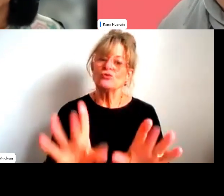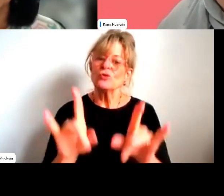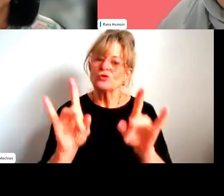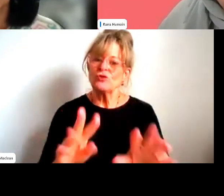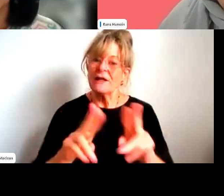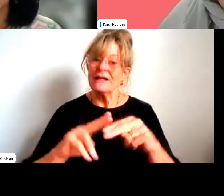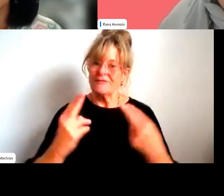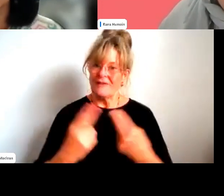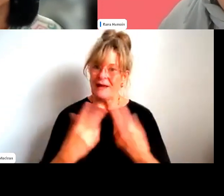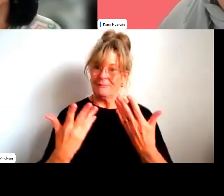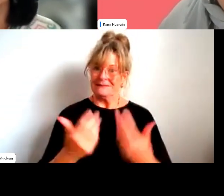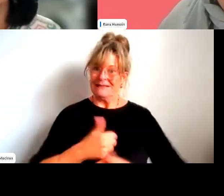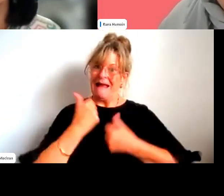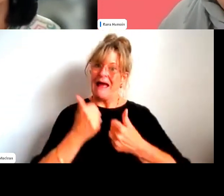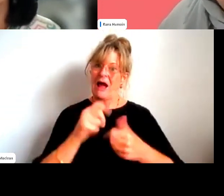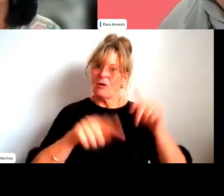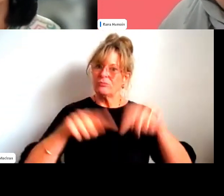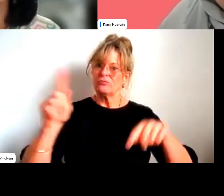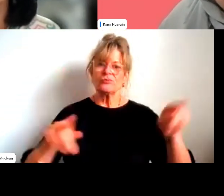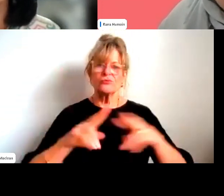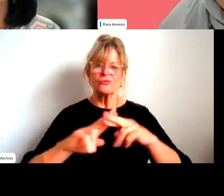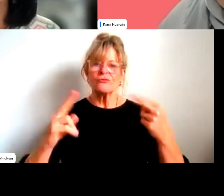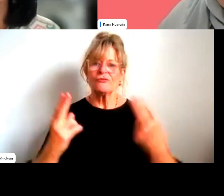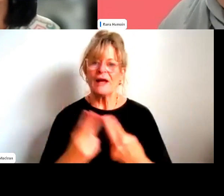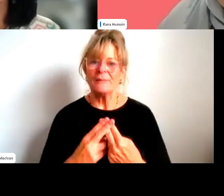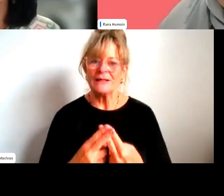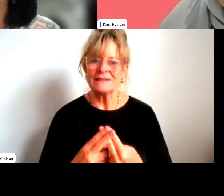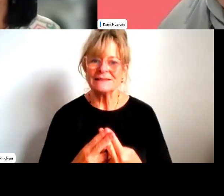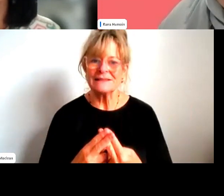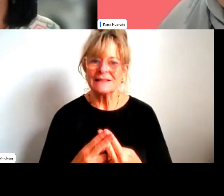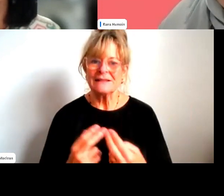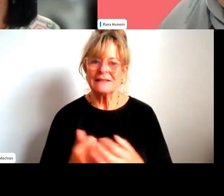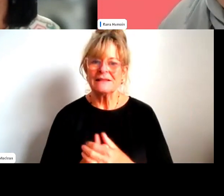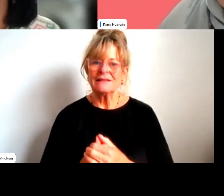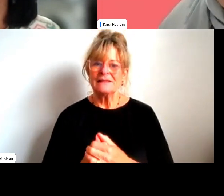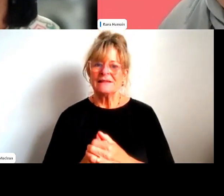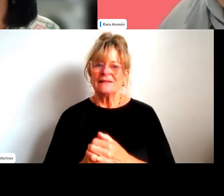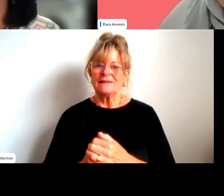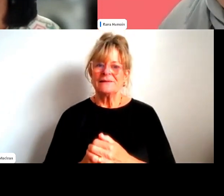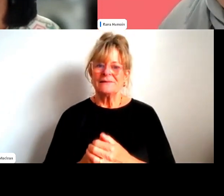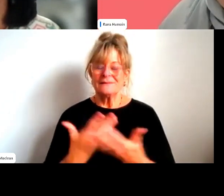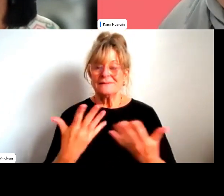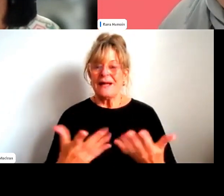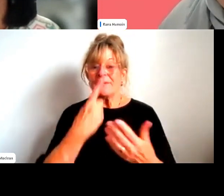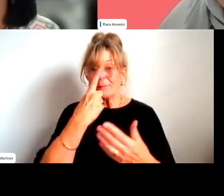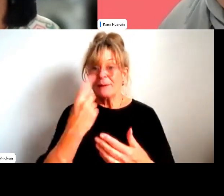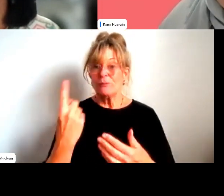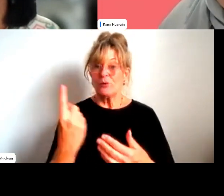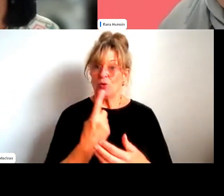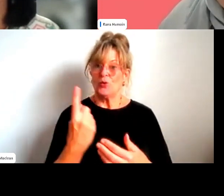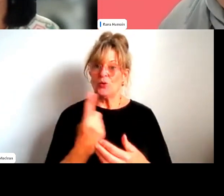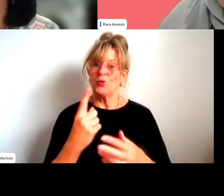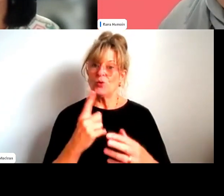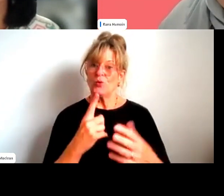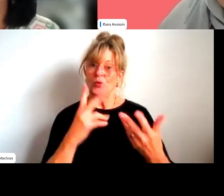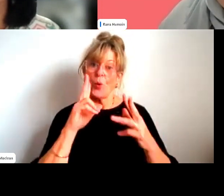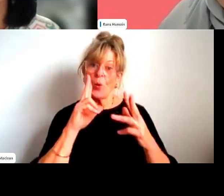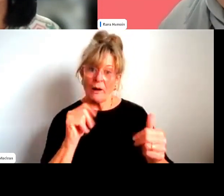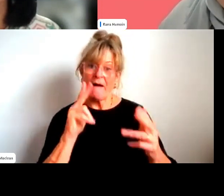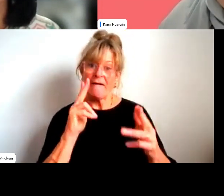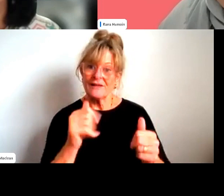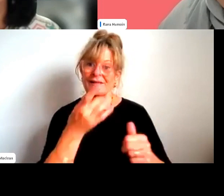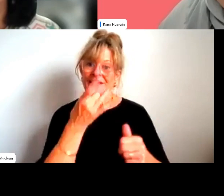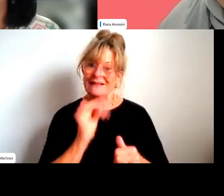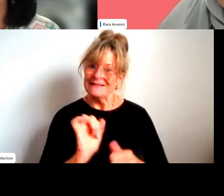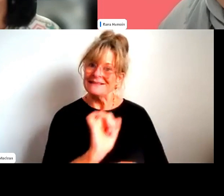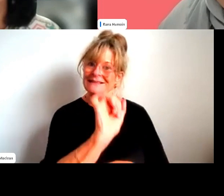families and especially women and gender diverse people who are, who take on those caring roles. That was a huge barrier. And then the other